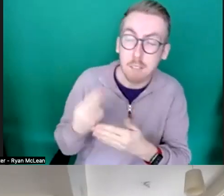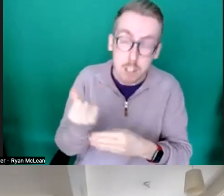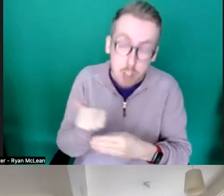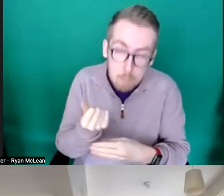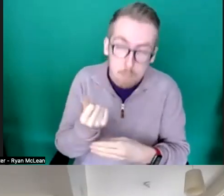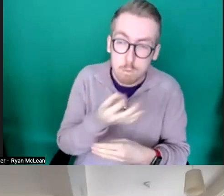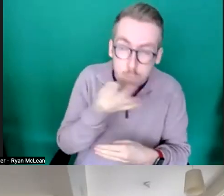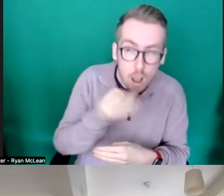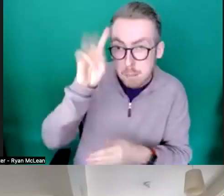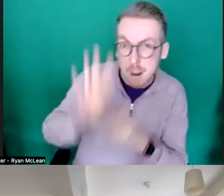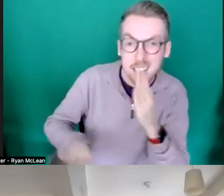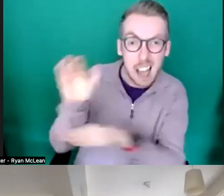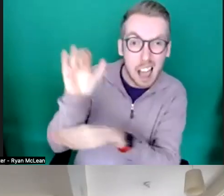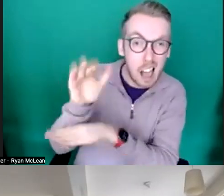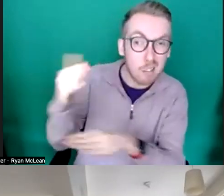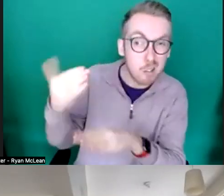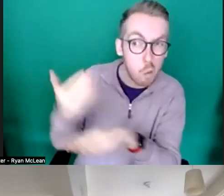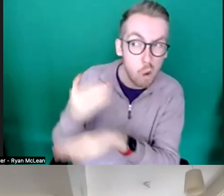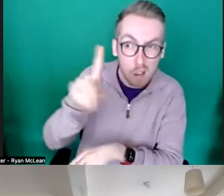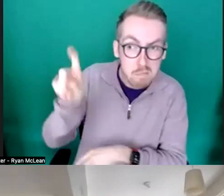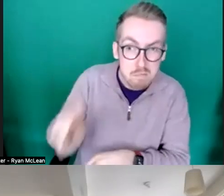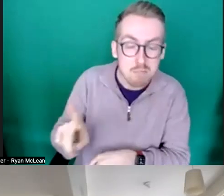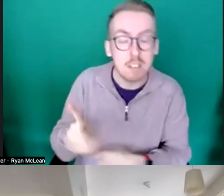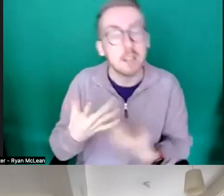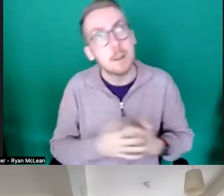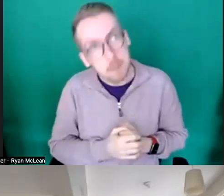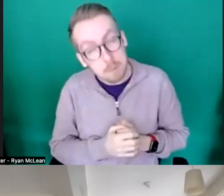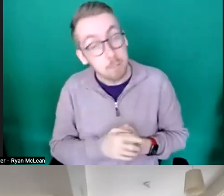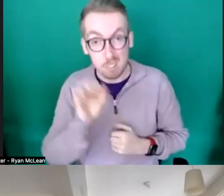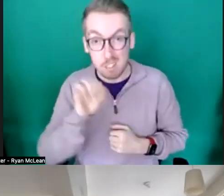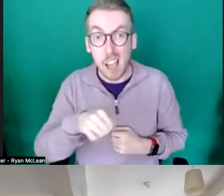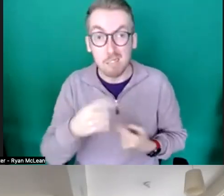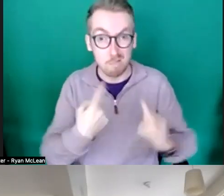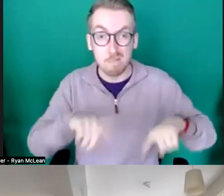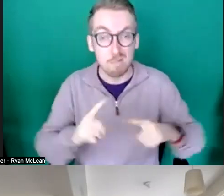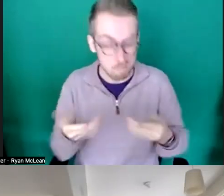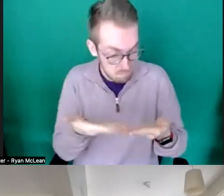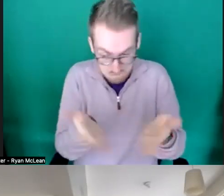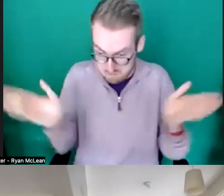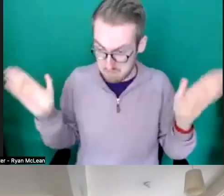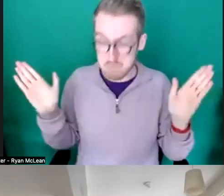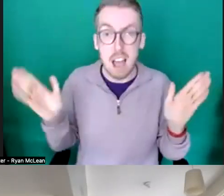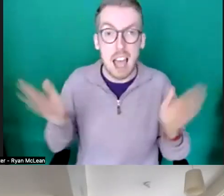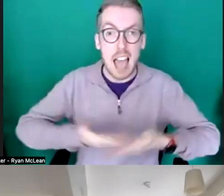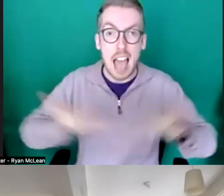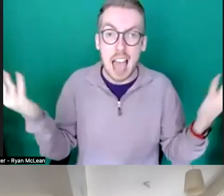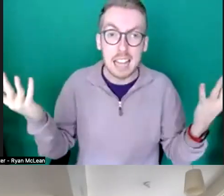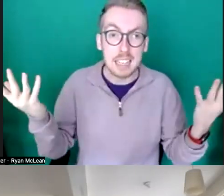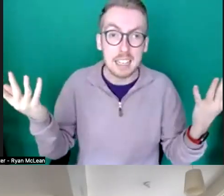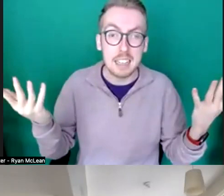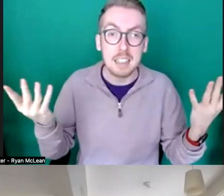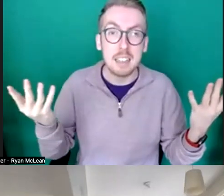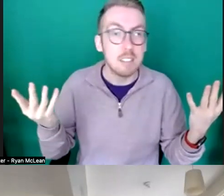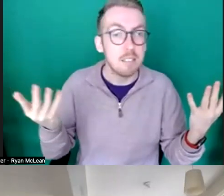um and the answer to that one is that uh yeah basically anyone uh is able to